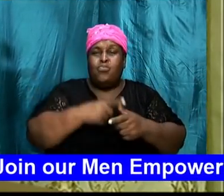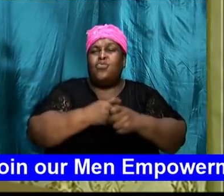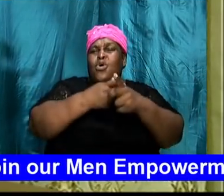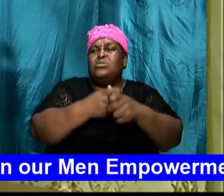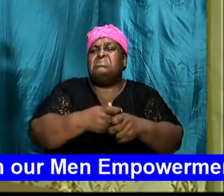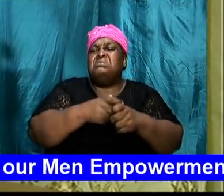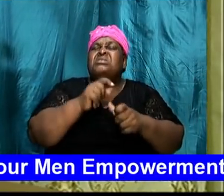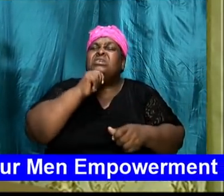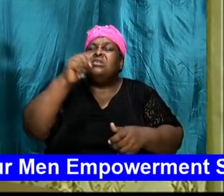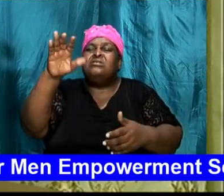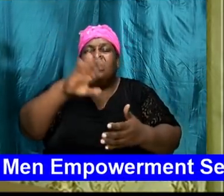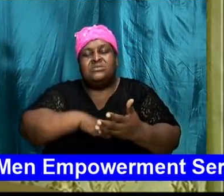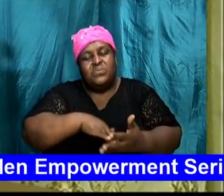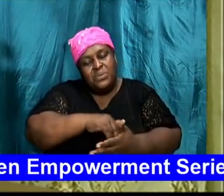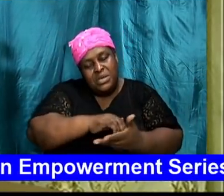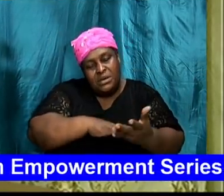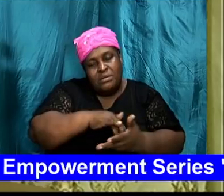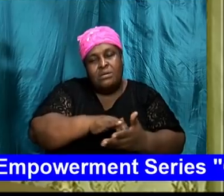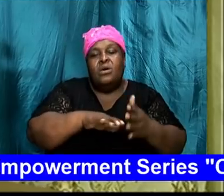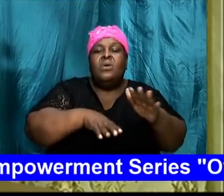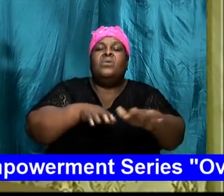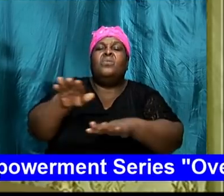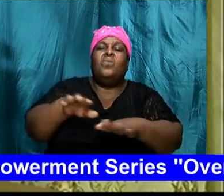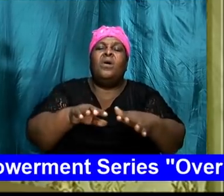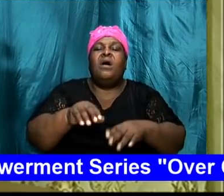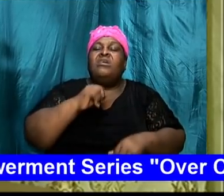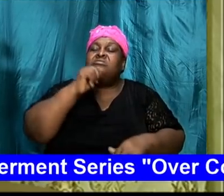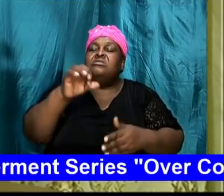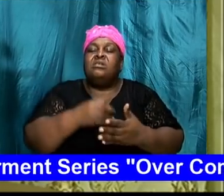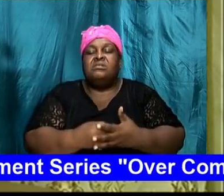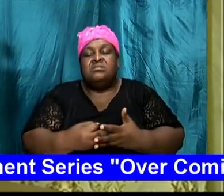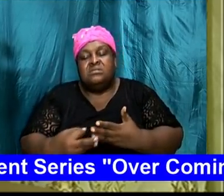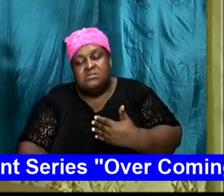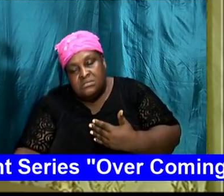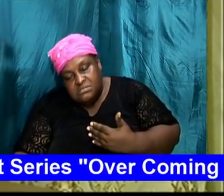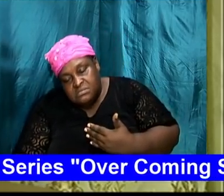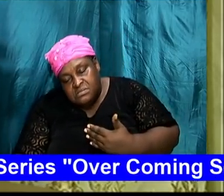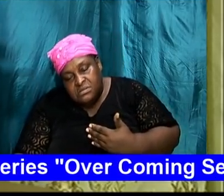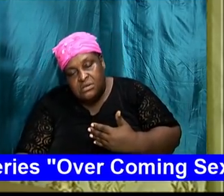shall walk and not faint if you are about